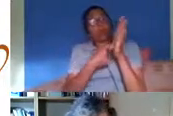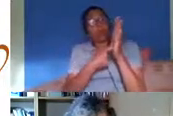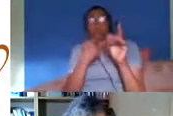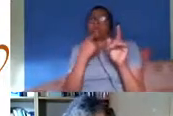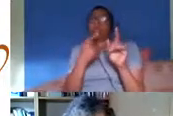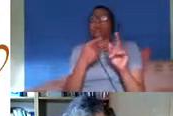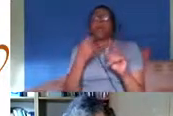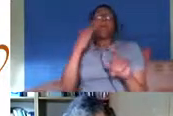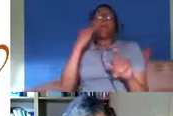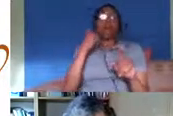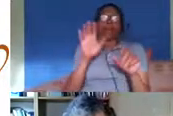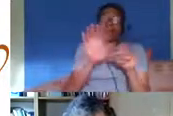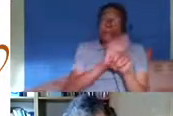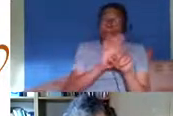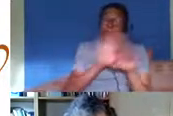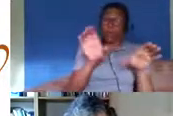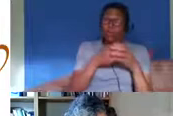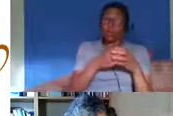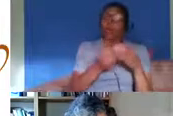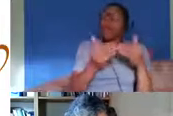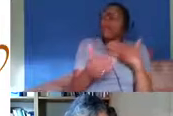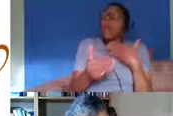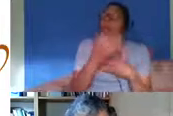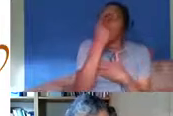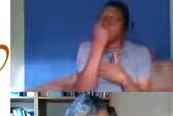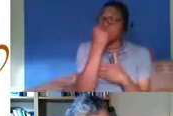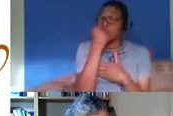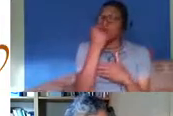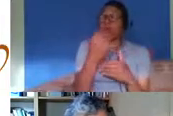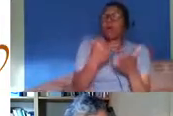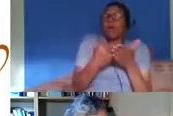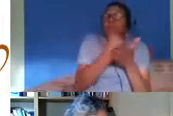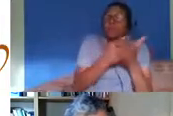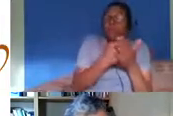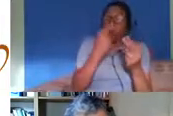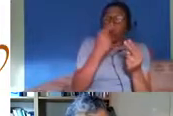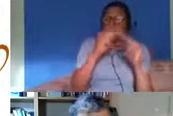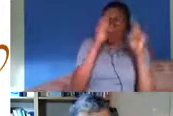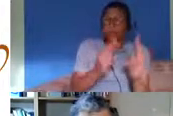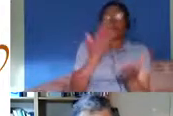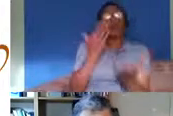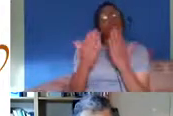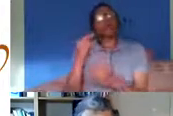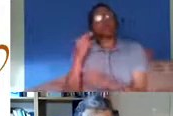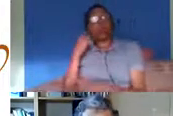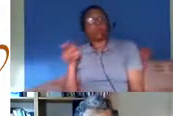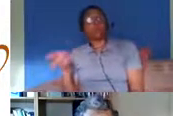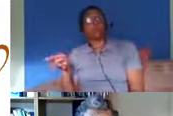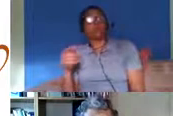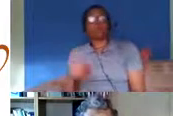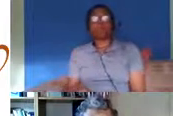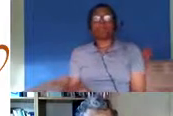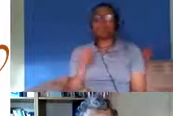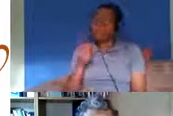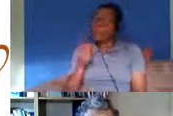deprivation than than than their white counterparts and that's also true of those newly arrived